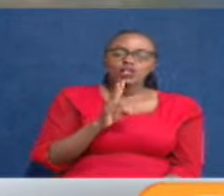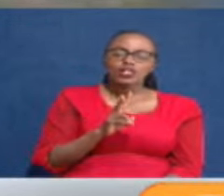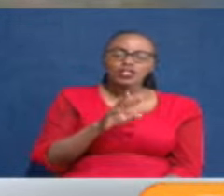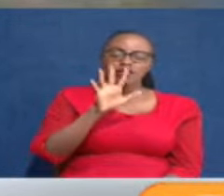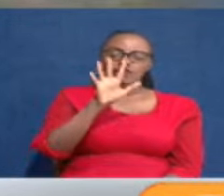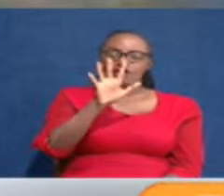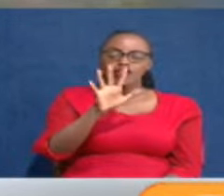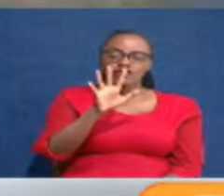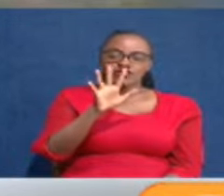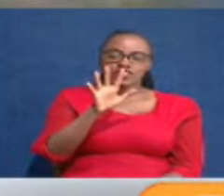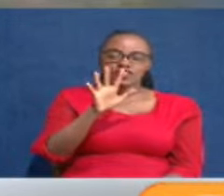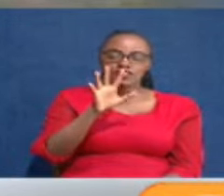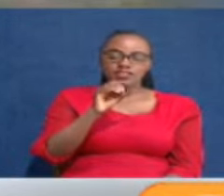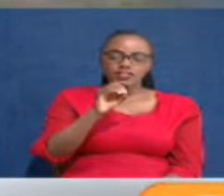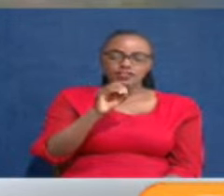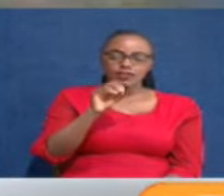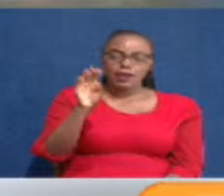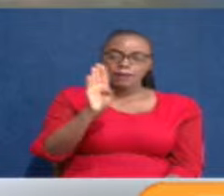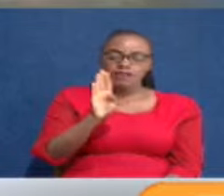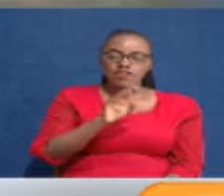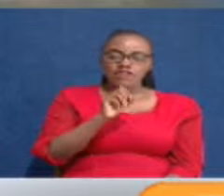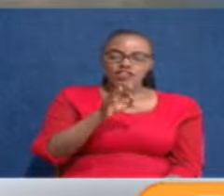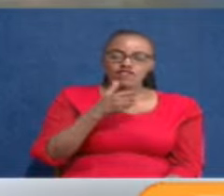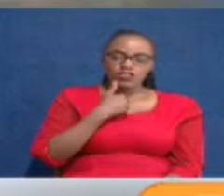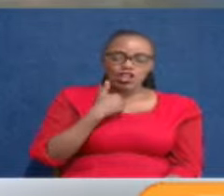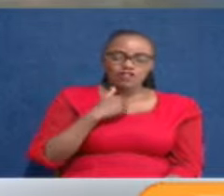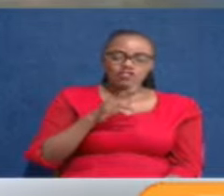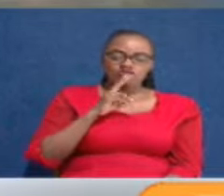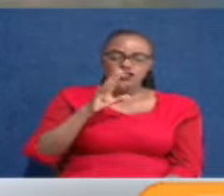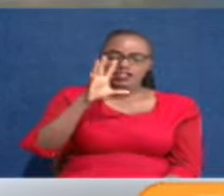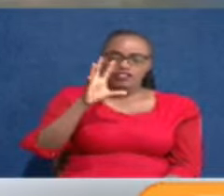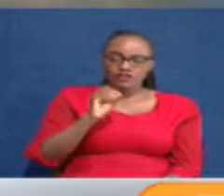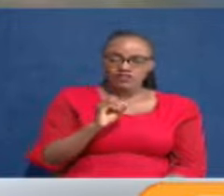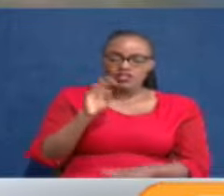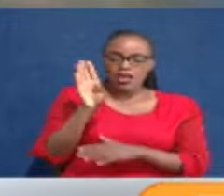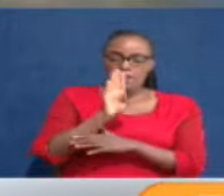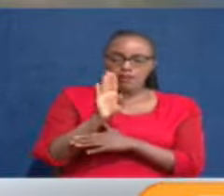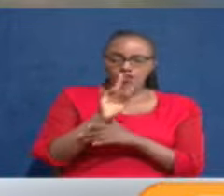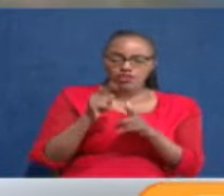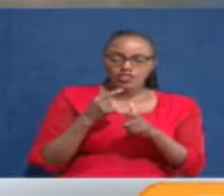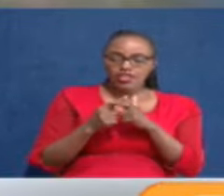250 billion shillings. If you had 344 billion shillings, you're talking about